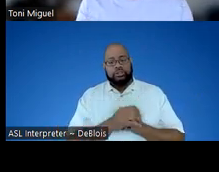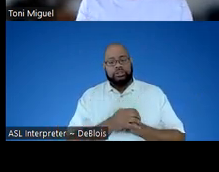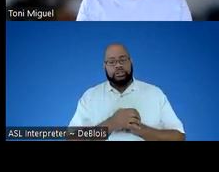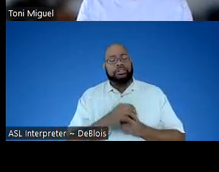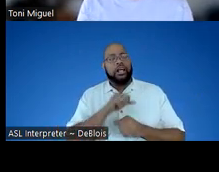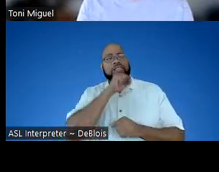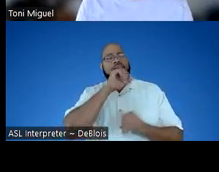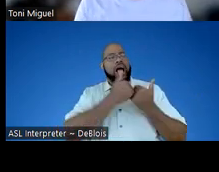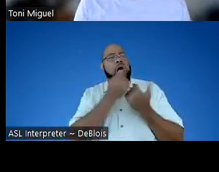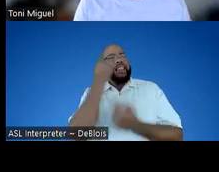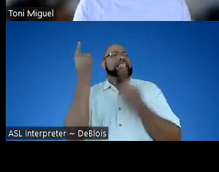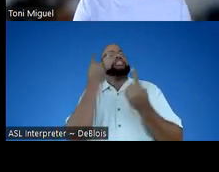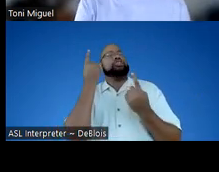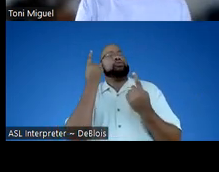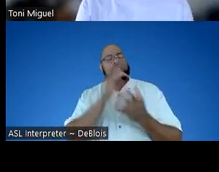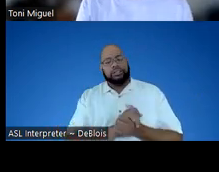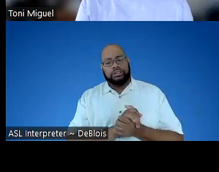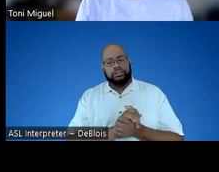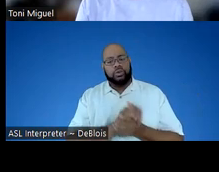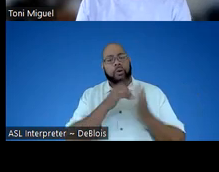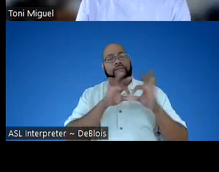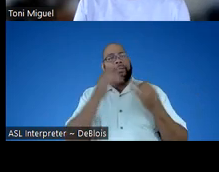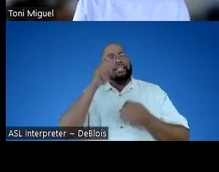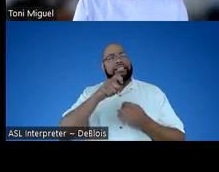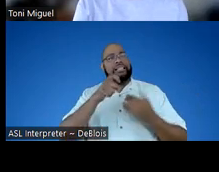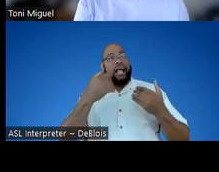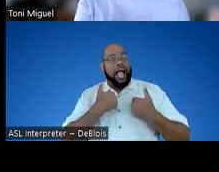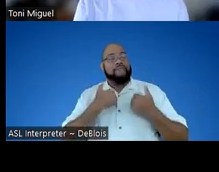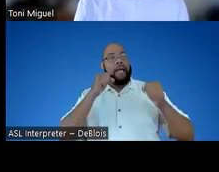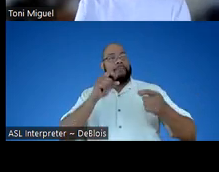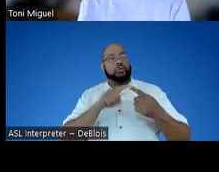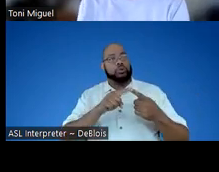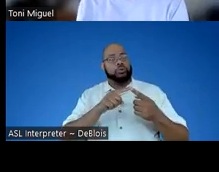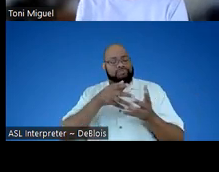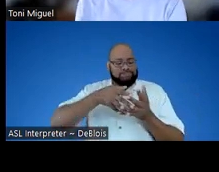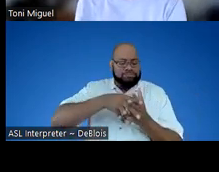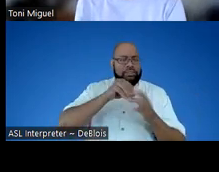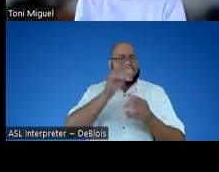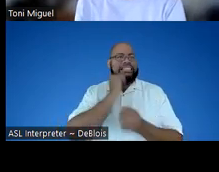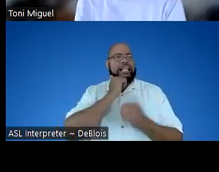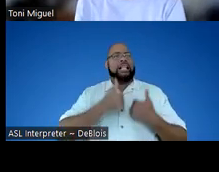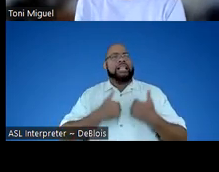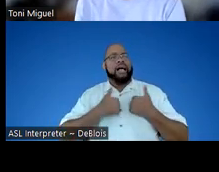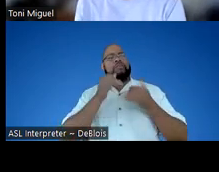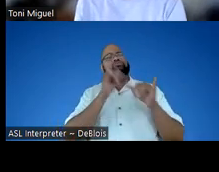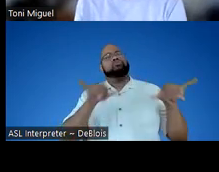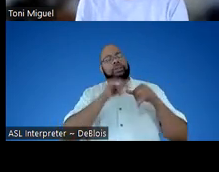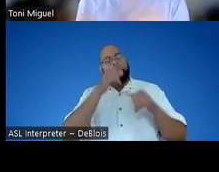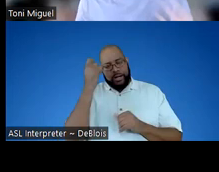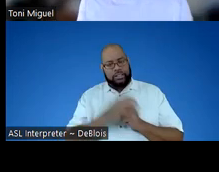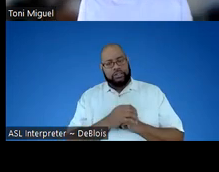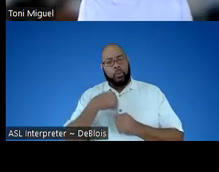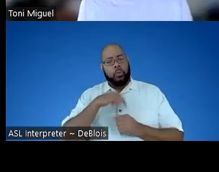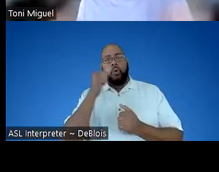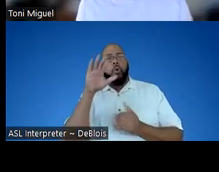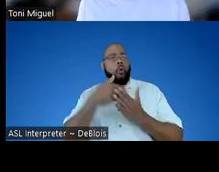love how they are considering what families need to have to be embedded into their daily life and routines, because we